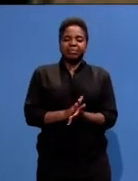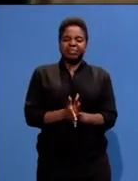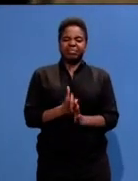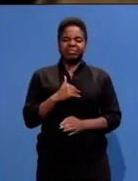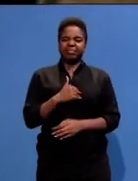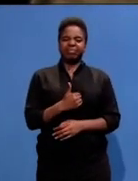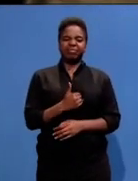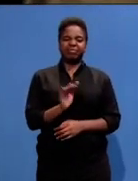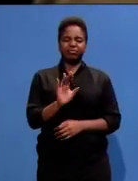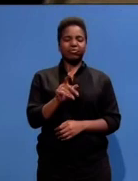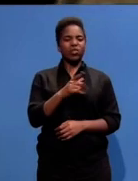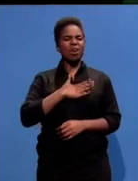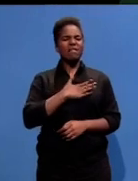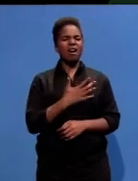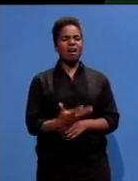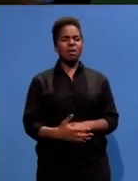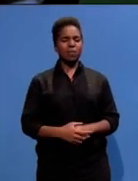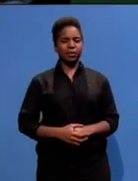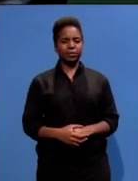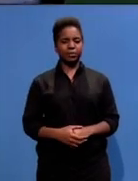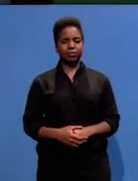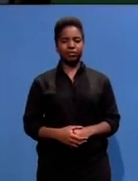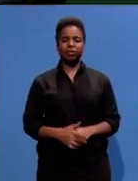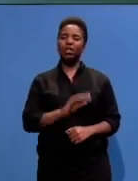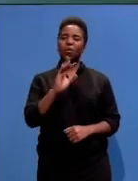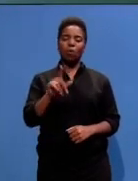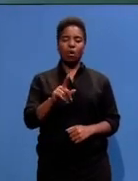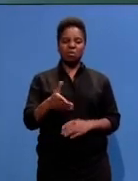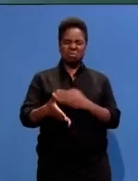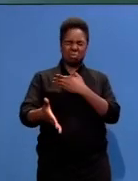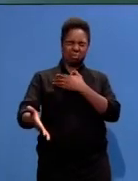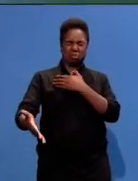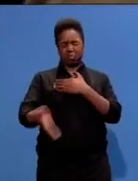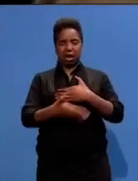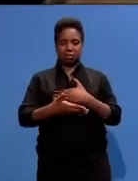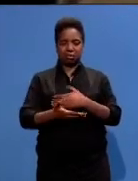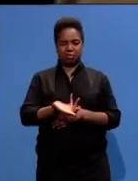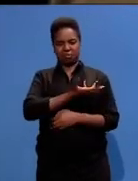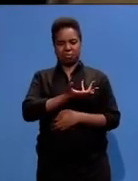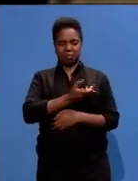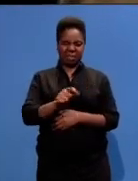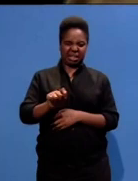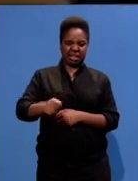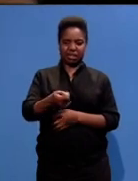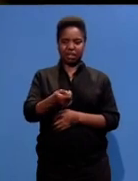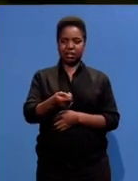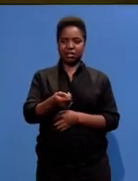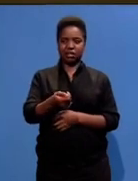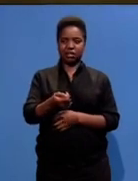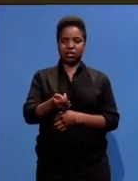What did that do to you? Well, you get used to that. Of course, it's a very important thing. You've raised this point.